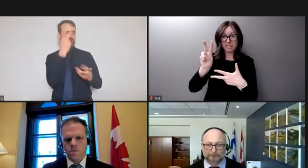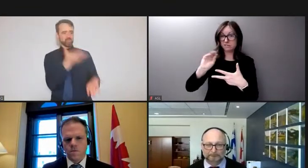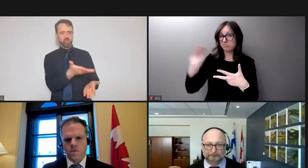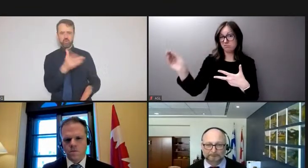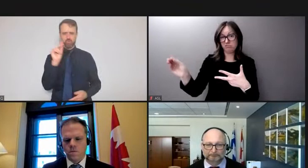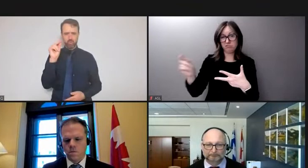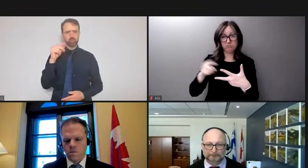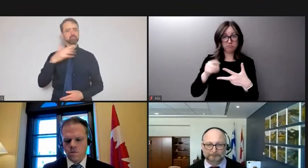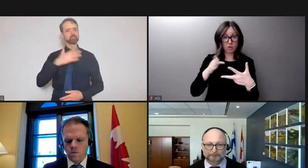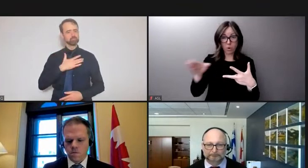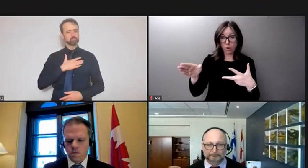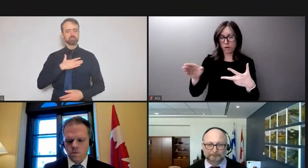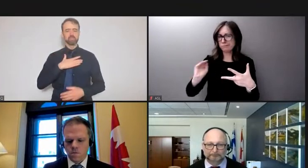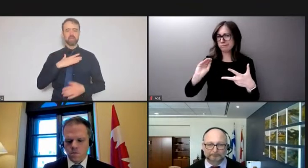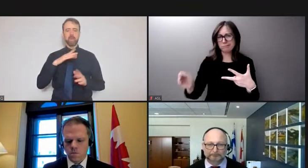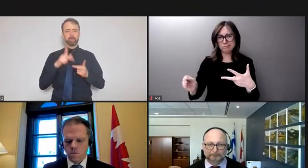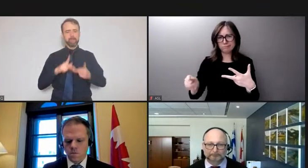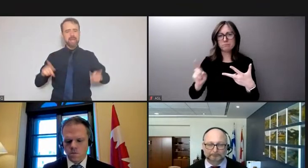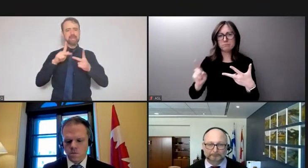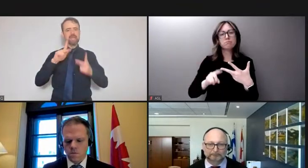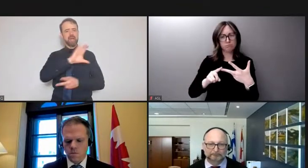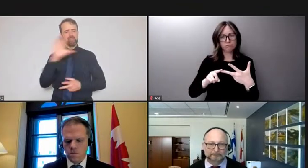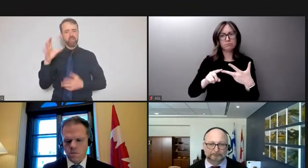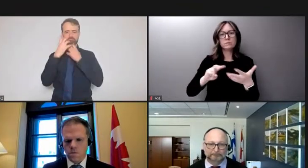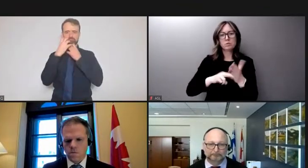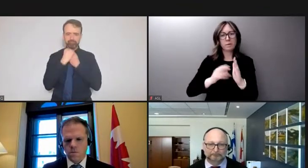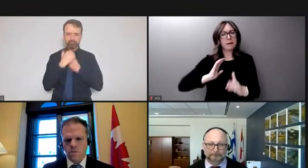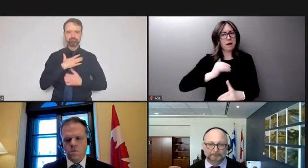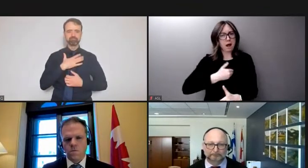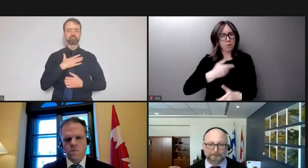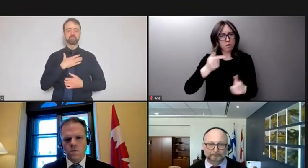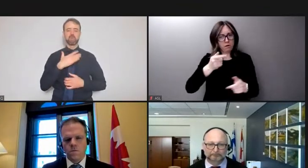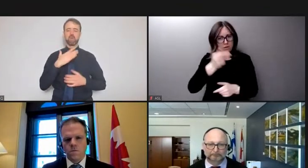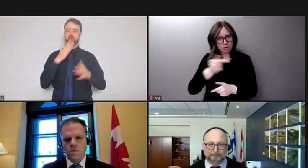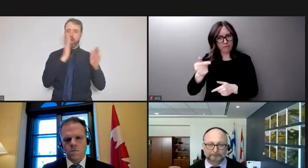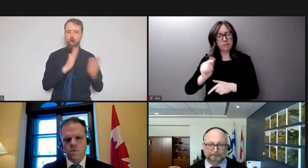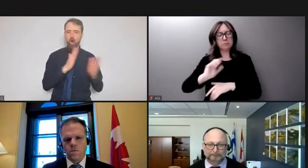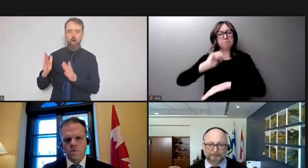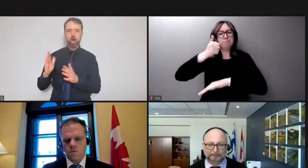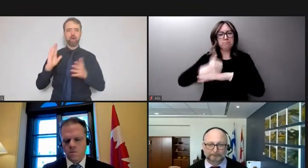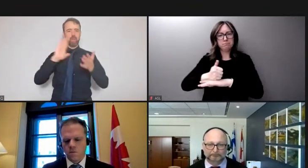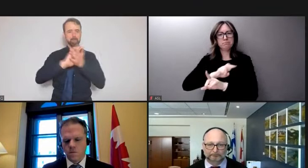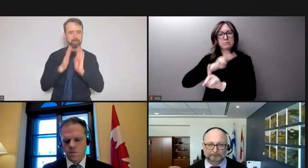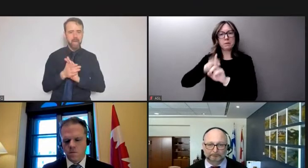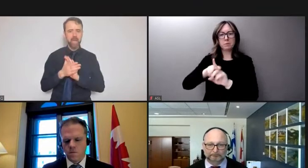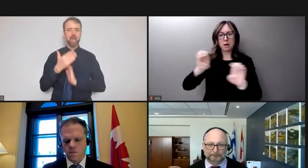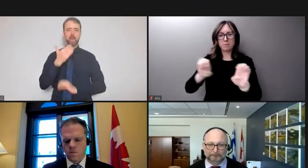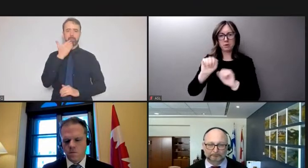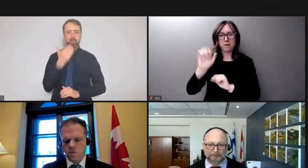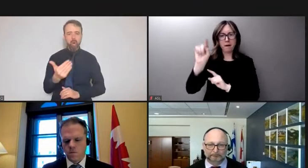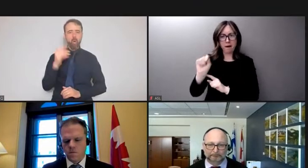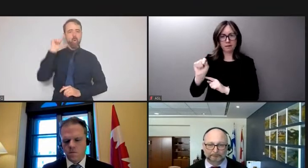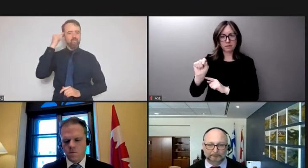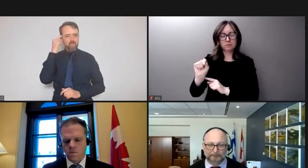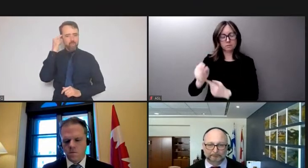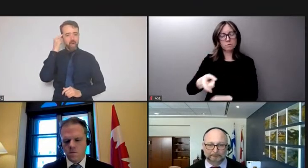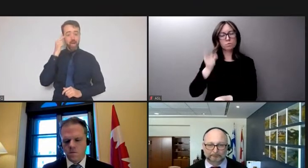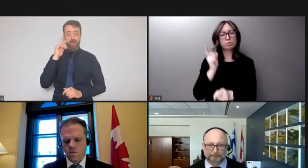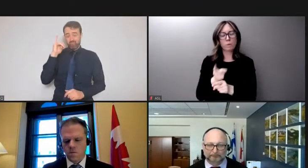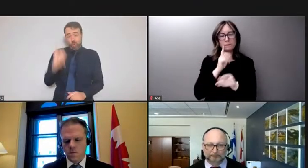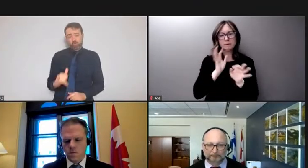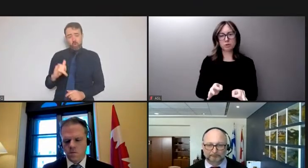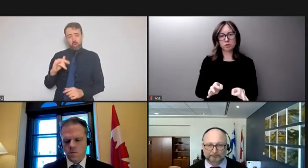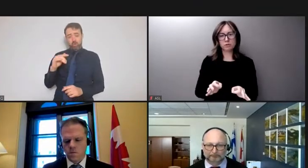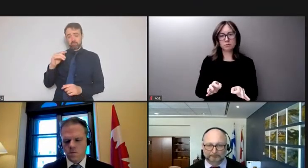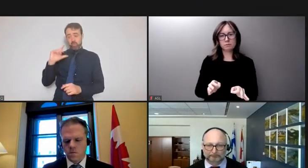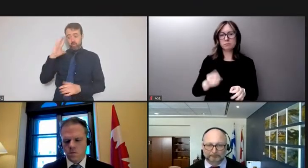our government has taken these unprecedented actions. And it's the right thing to do. Canadians